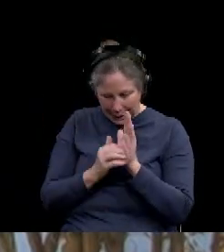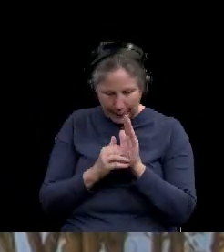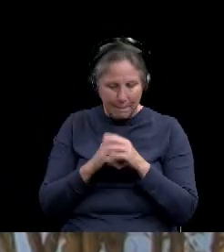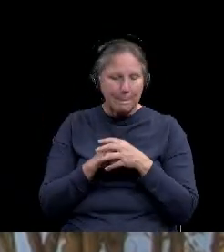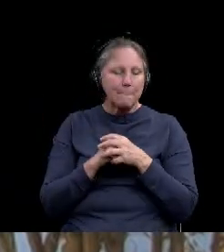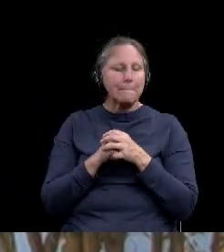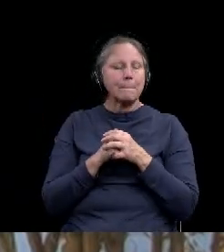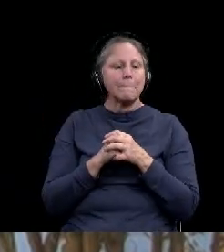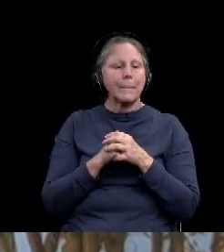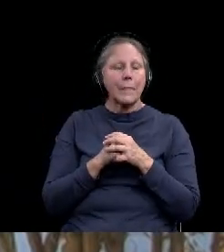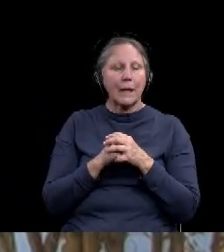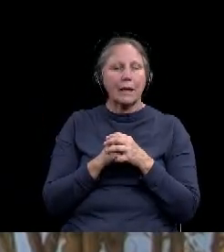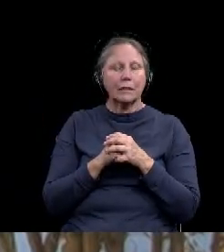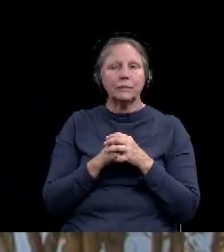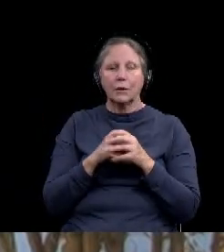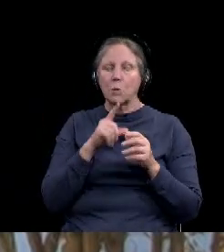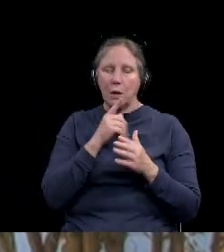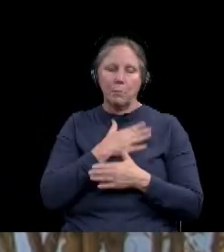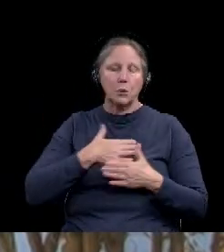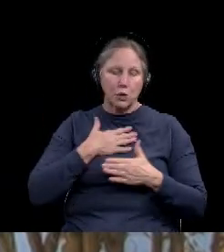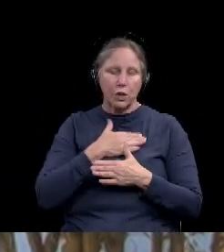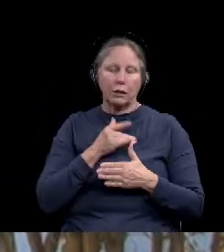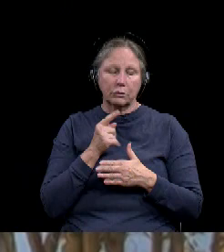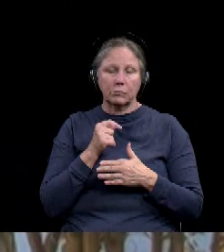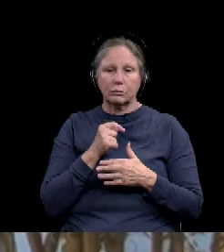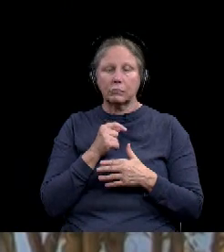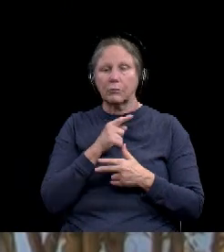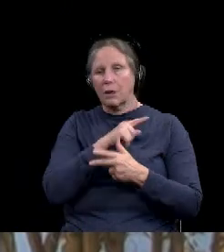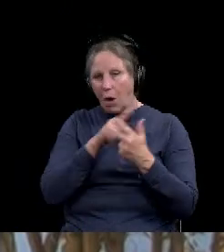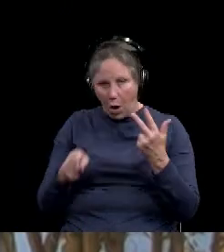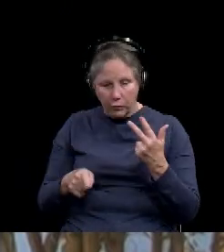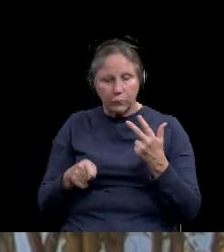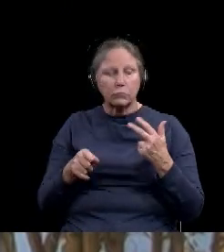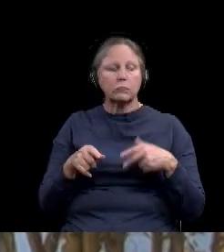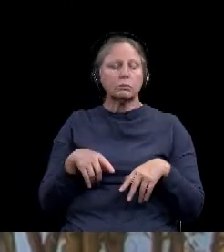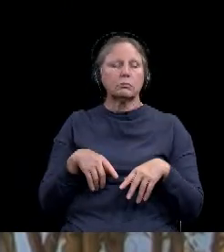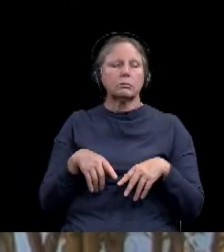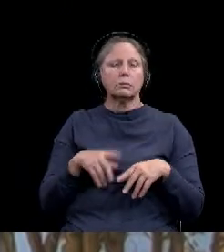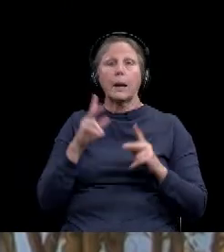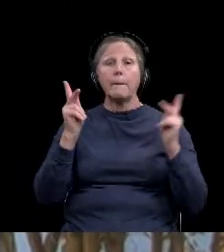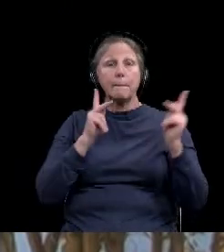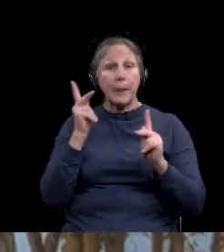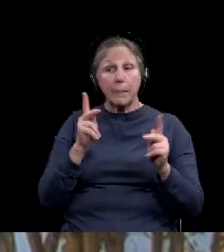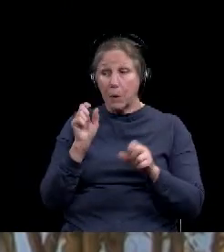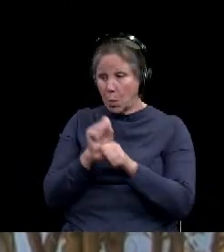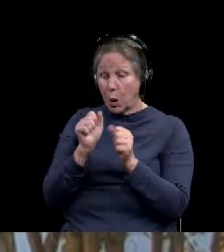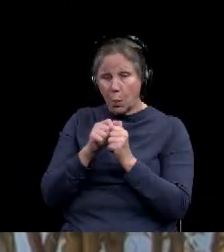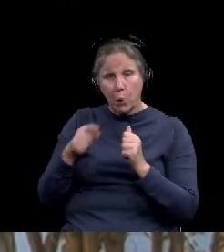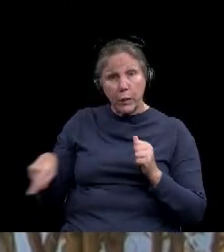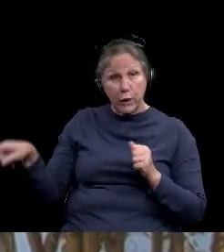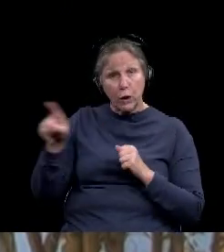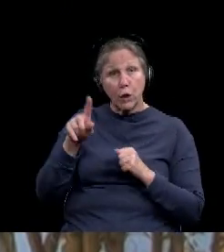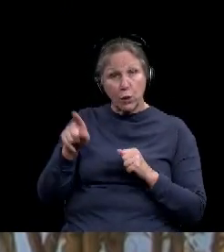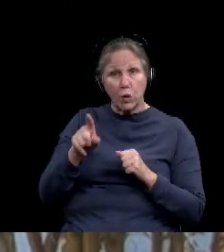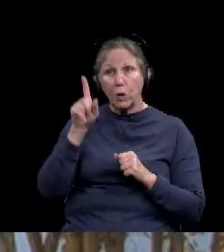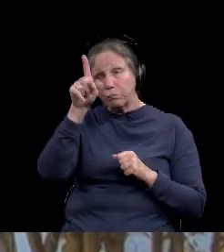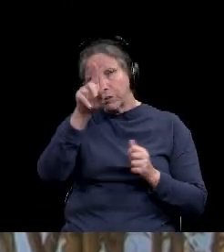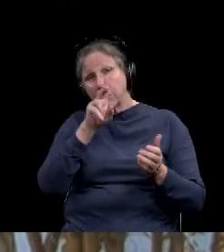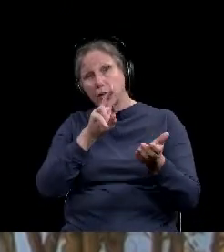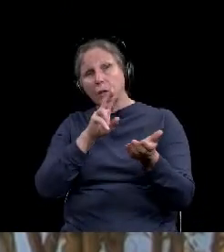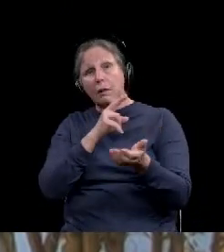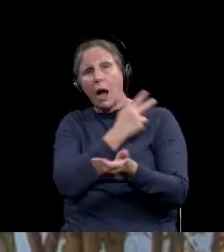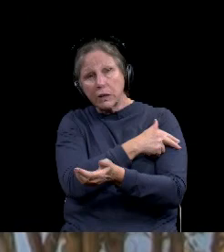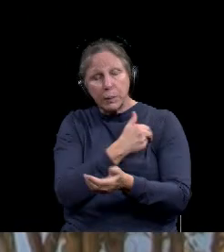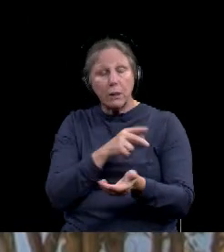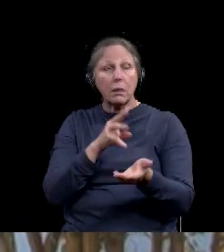guests, uh, participants, and we really appreciate you and we appreciate, uh, all the people that work with you, uh, the frontline and our healthcare,